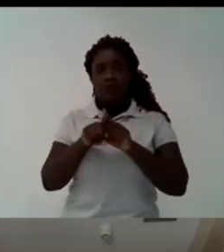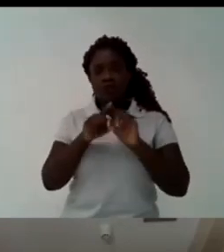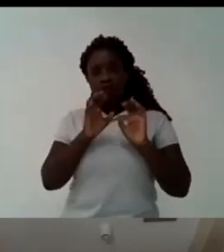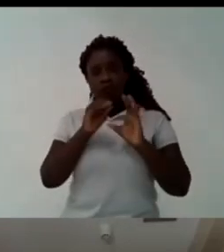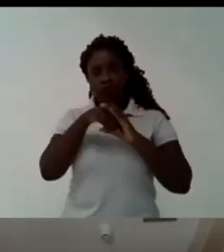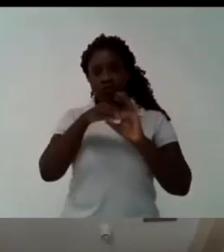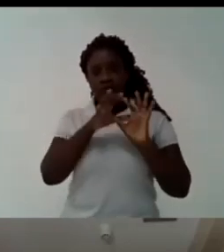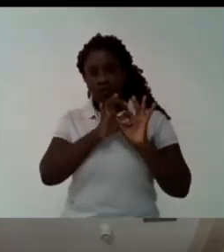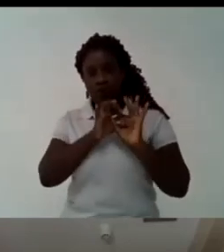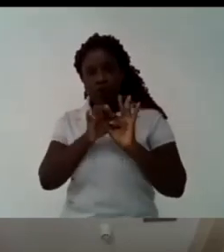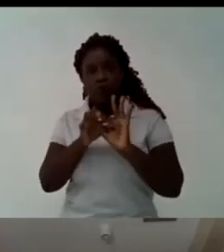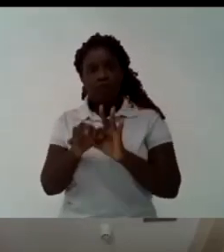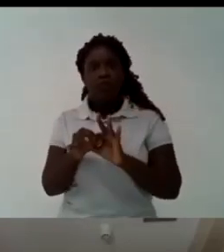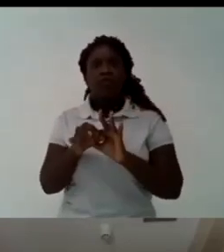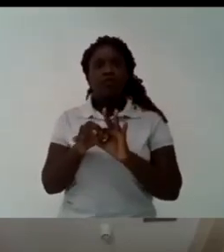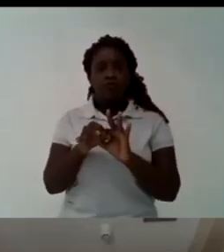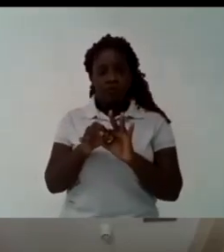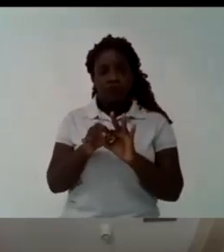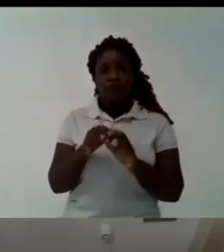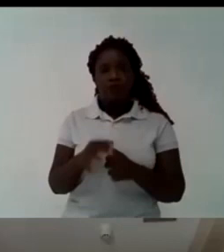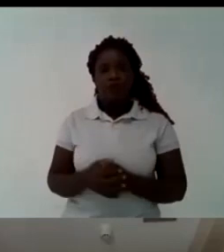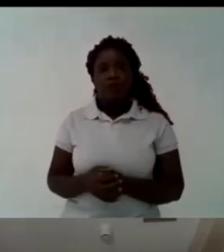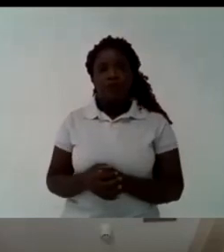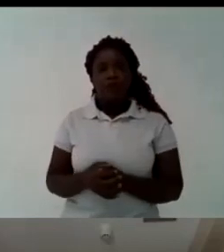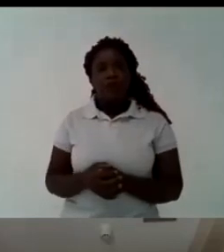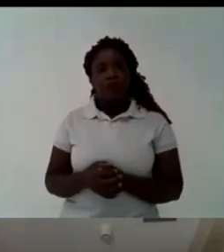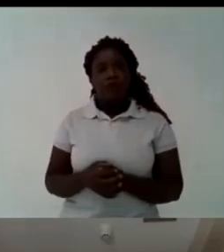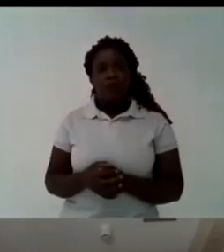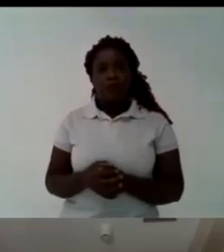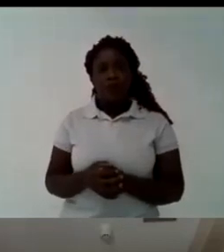and in the last few years